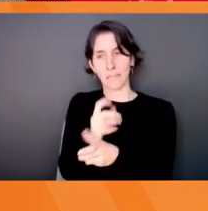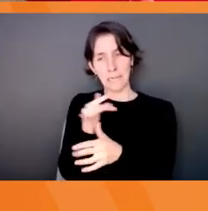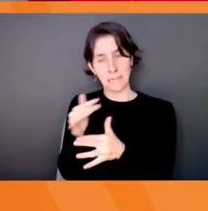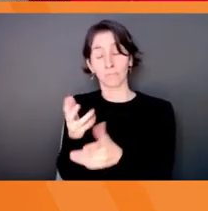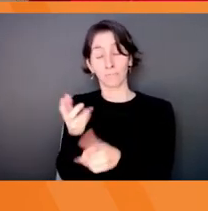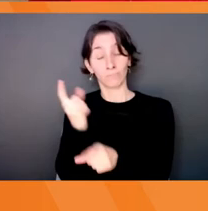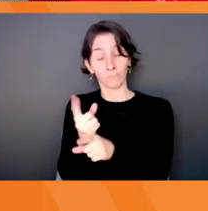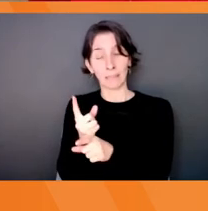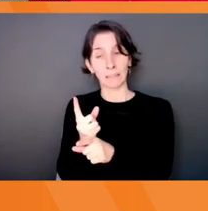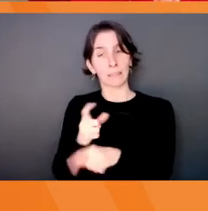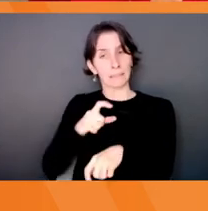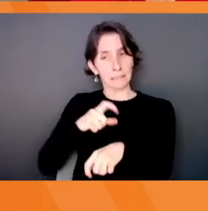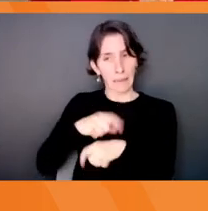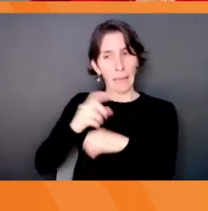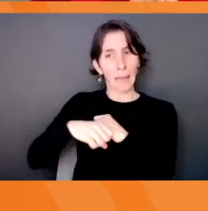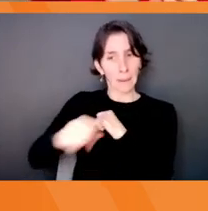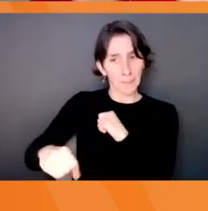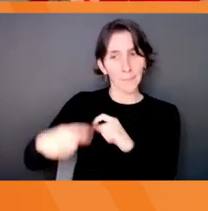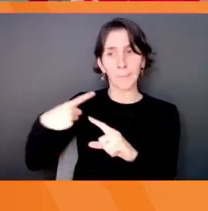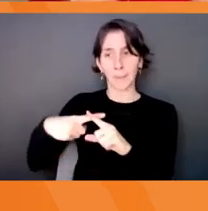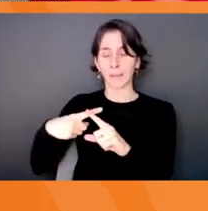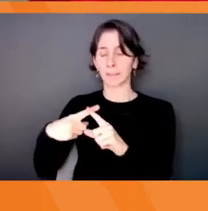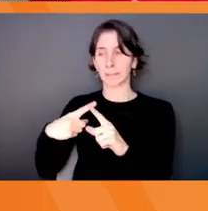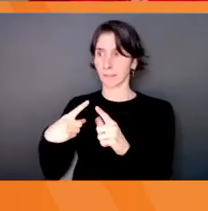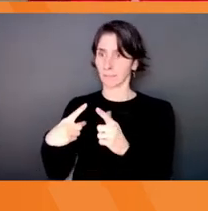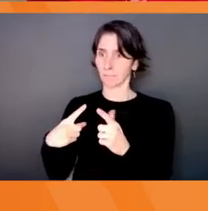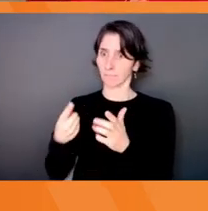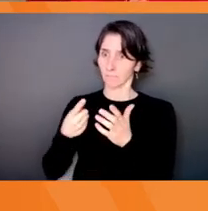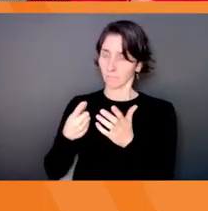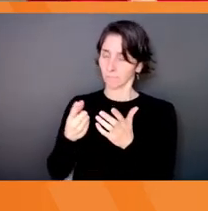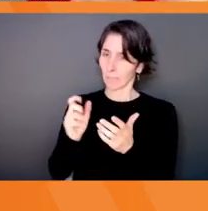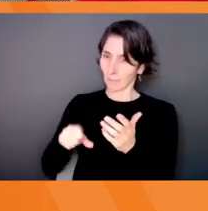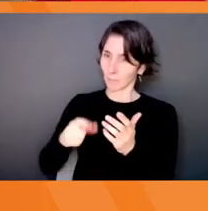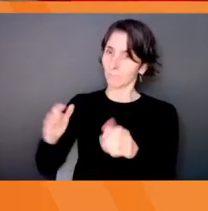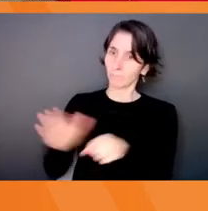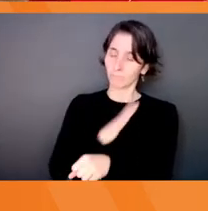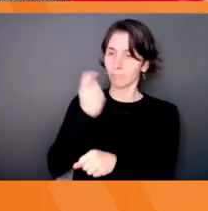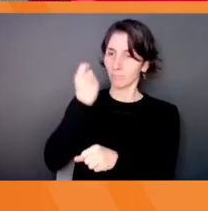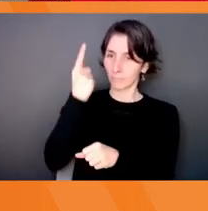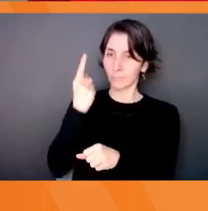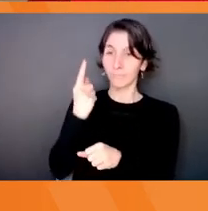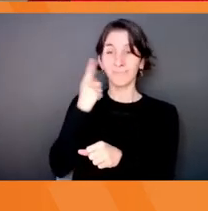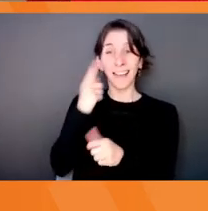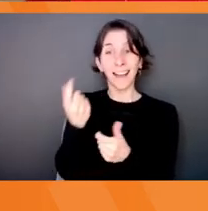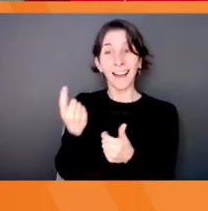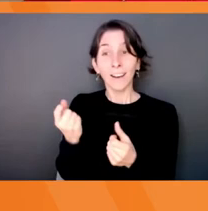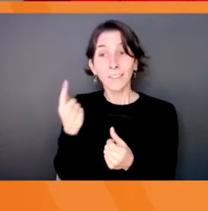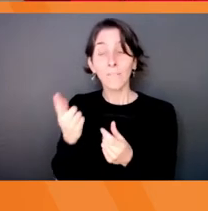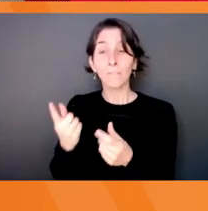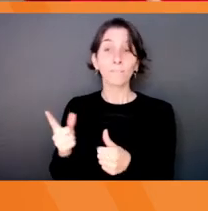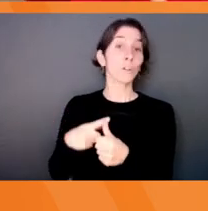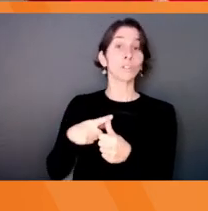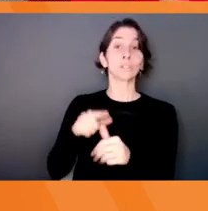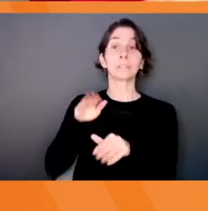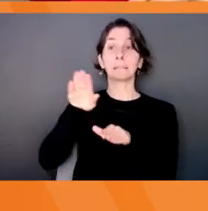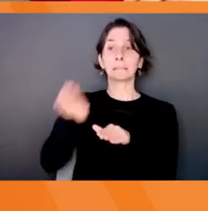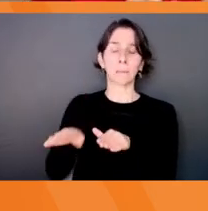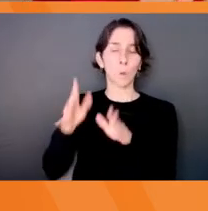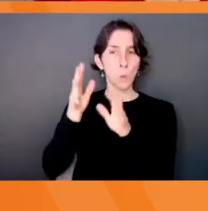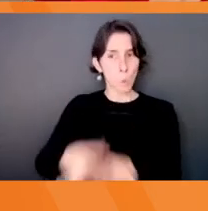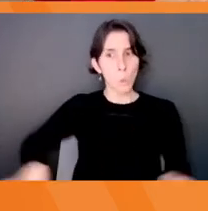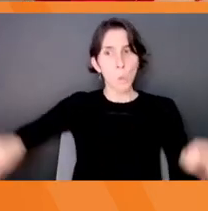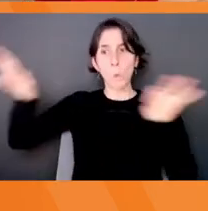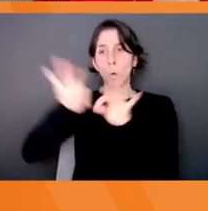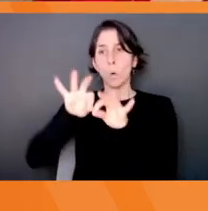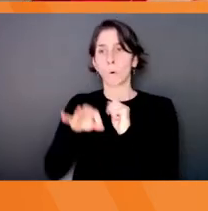But it's really important to do this stage well, because, you know, if we were all going on a road trip together, would you rather